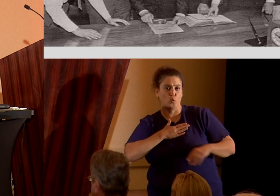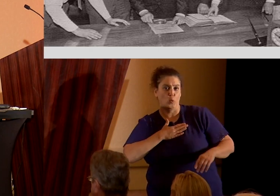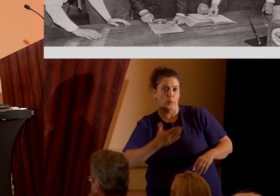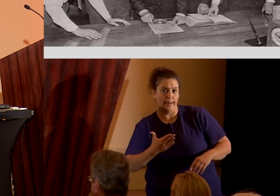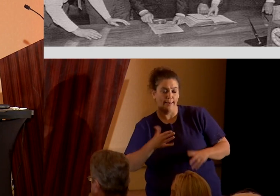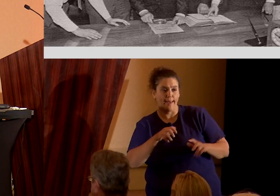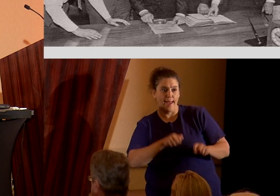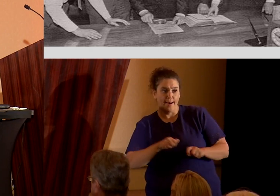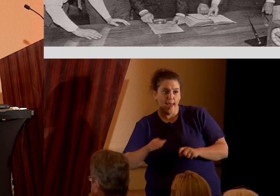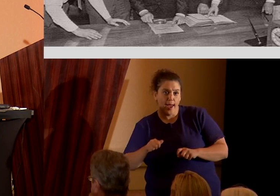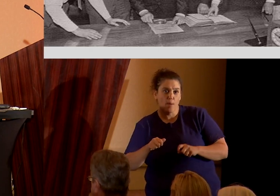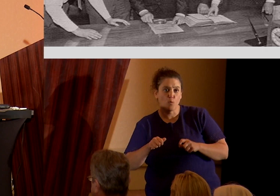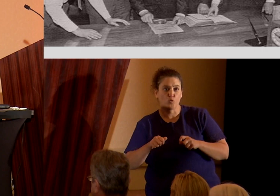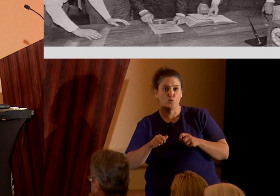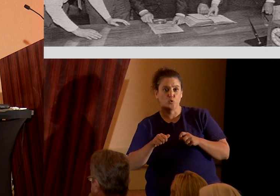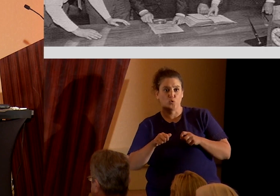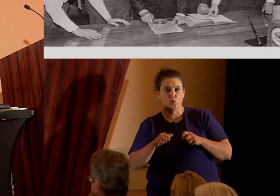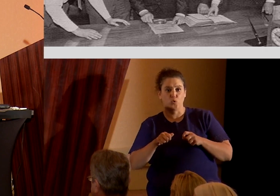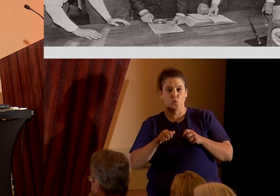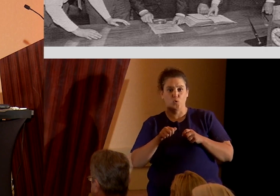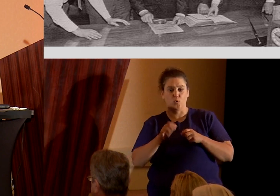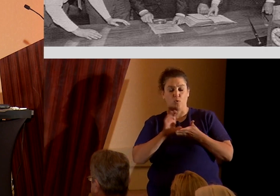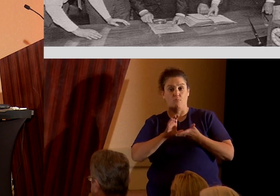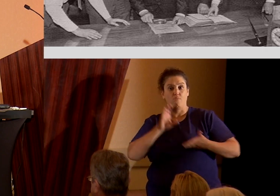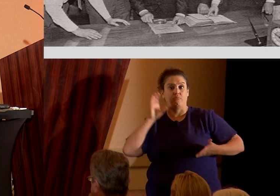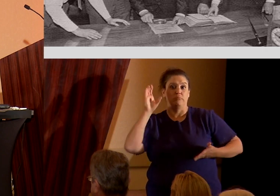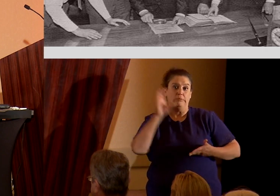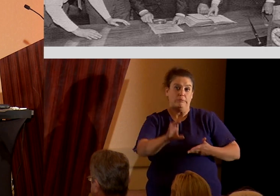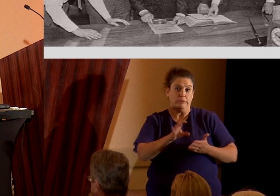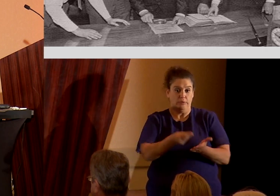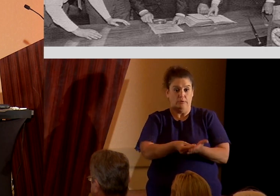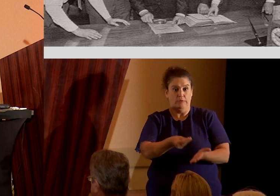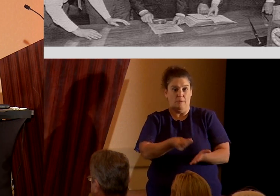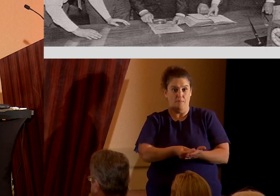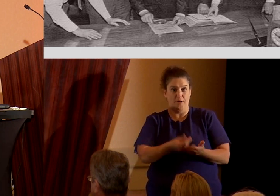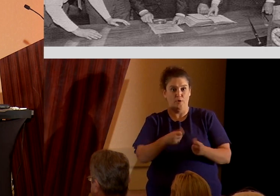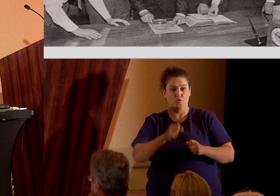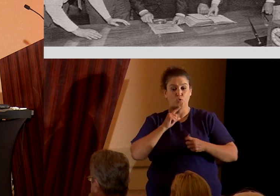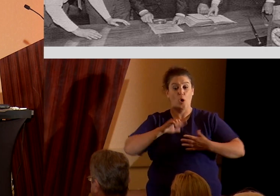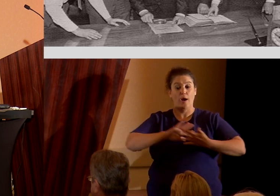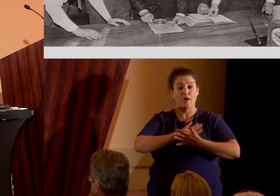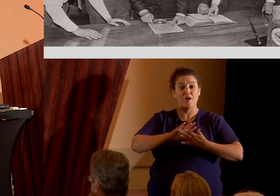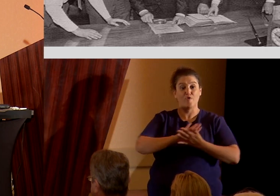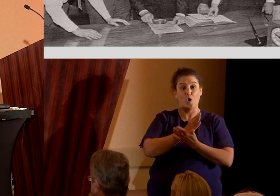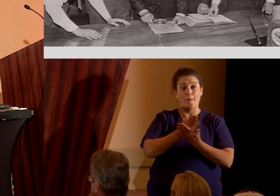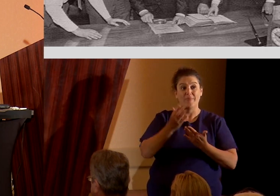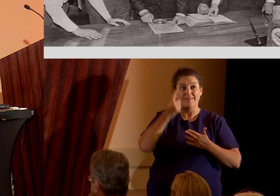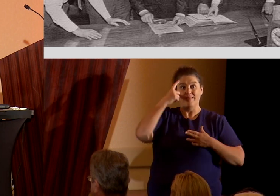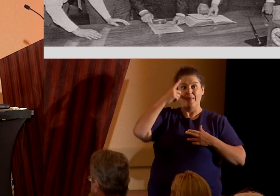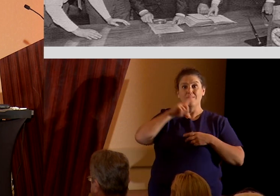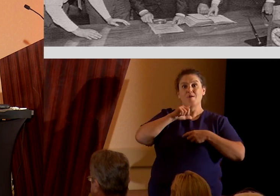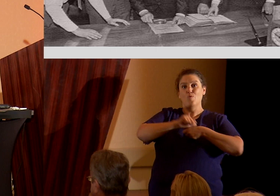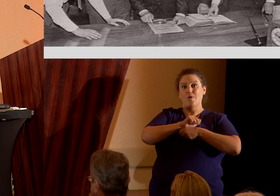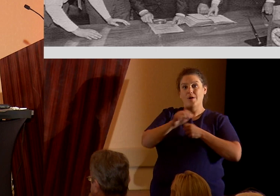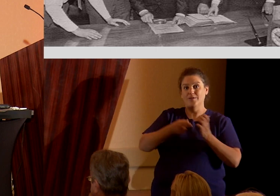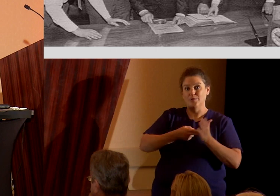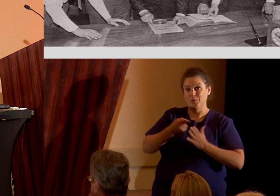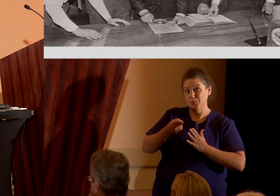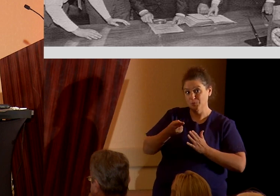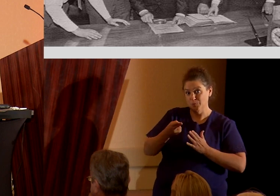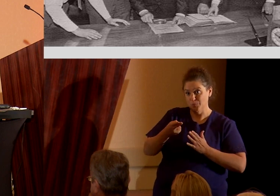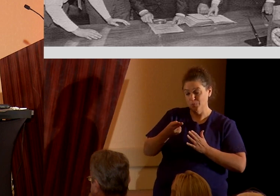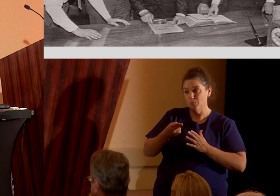to put down massive amounts of money to cover up what they thought was the real, uh, was the real church,